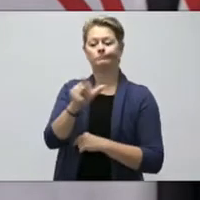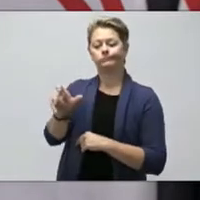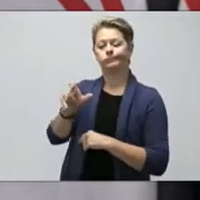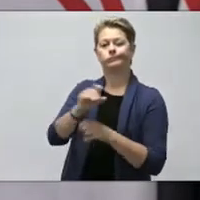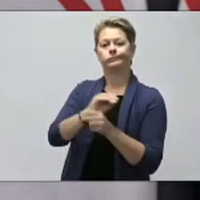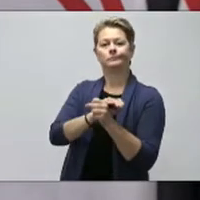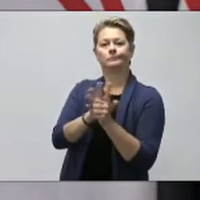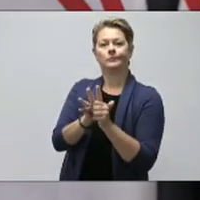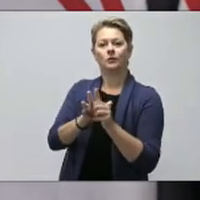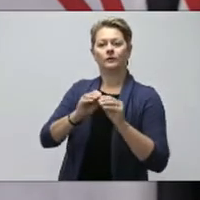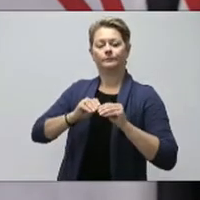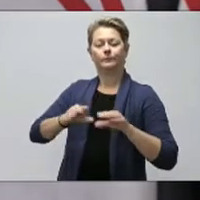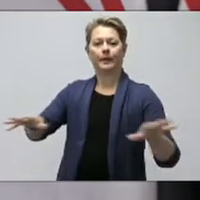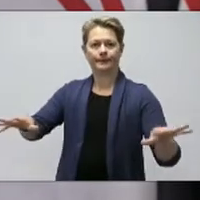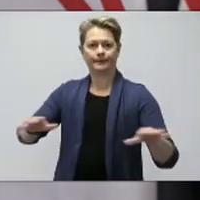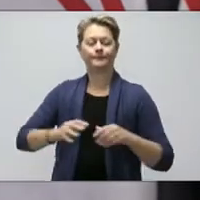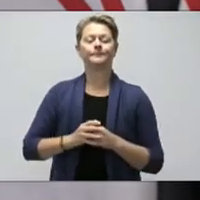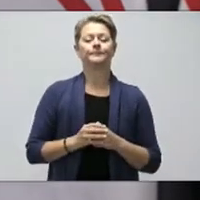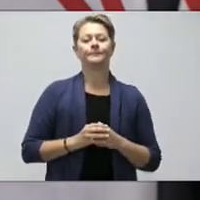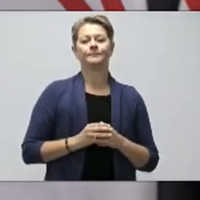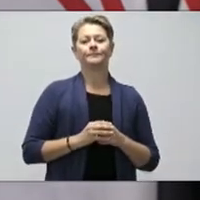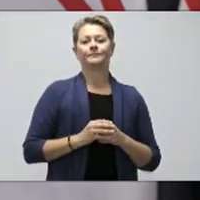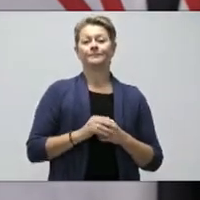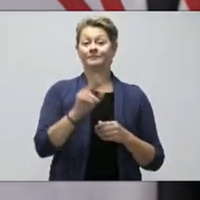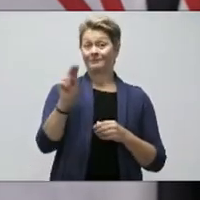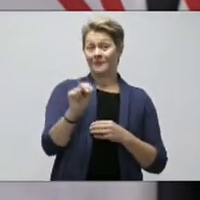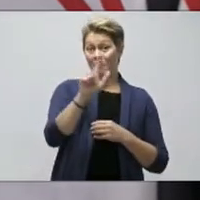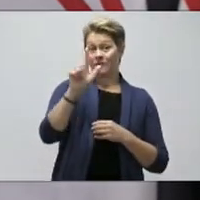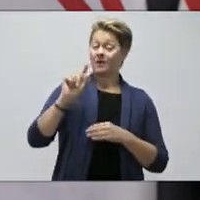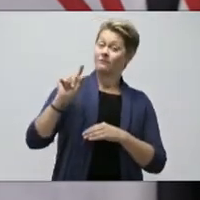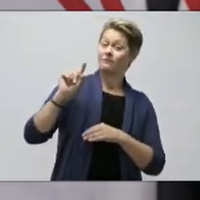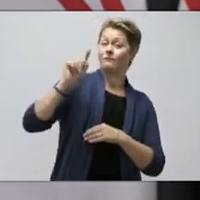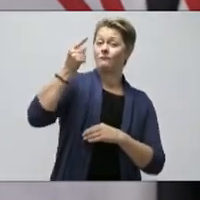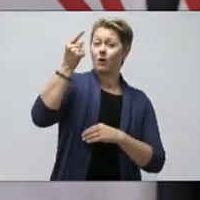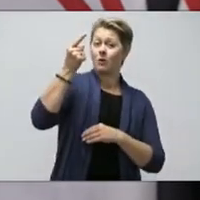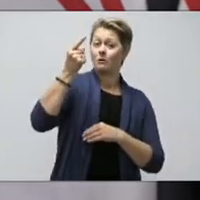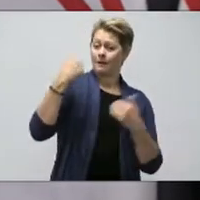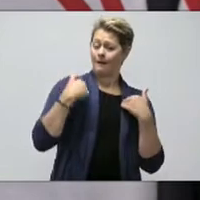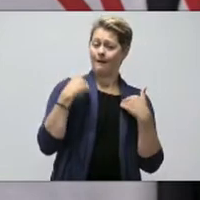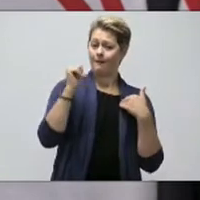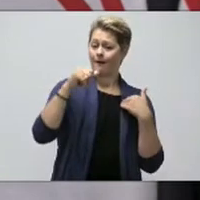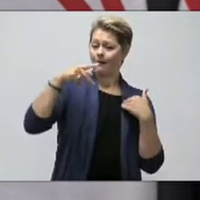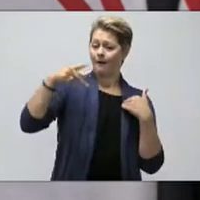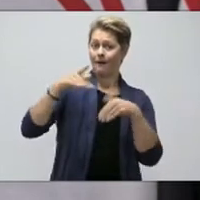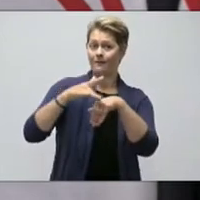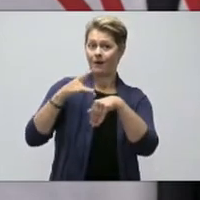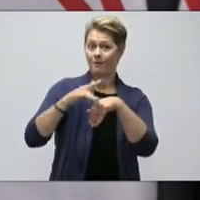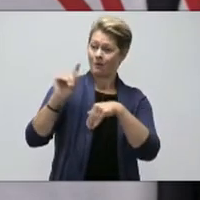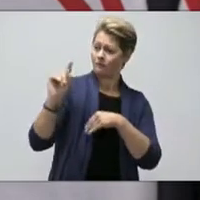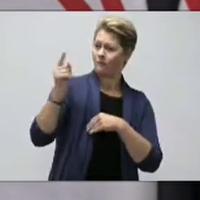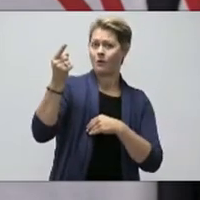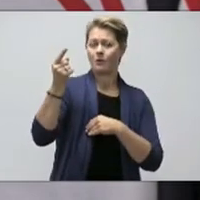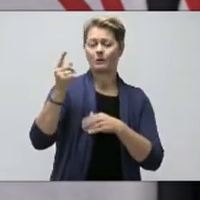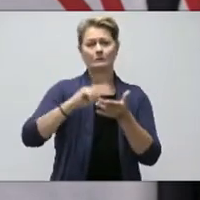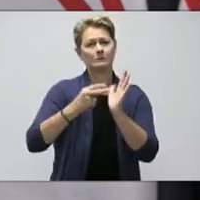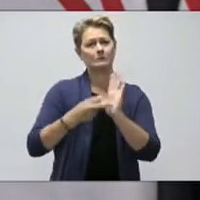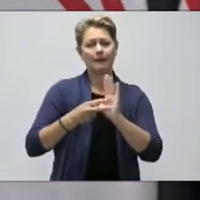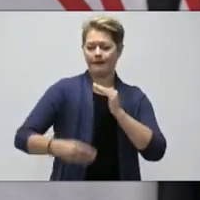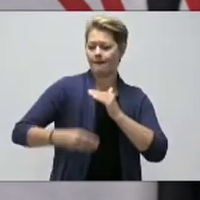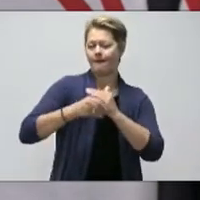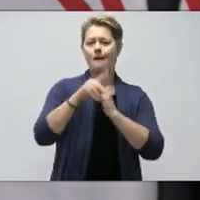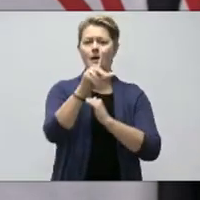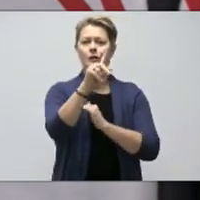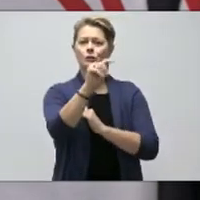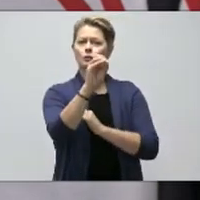Newfoundland and Labrador is the first province in Atlantic Canada to have this app available, adding one more tool when it comes to